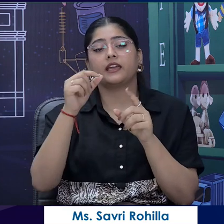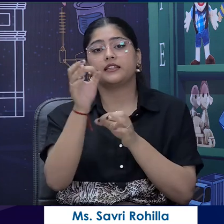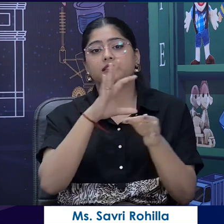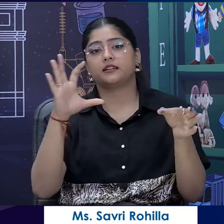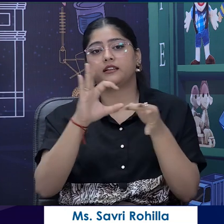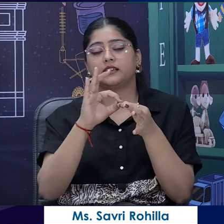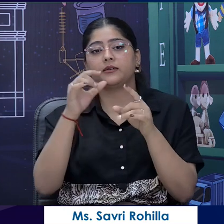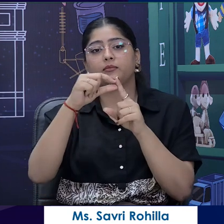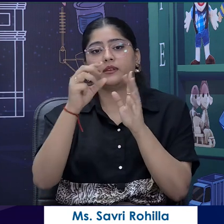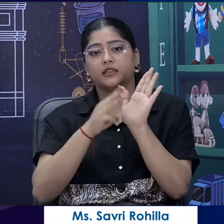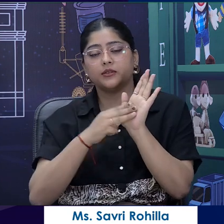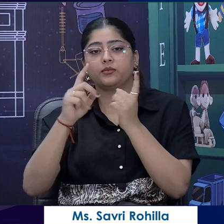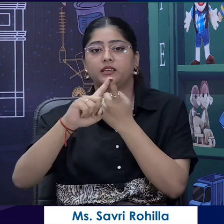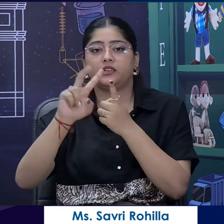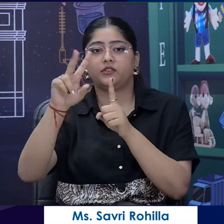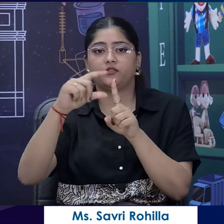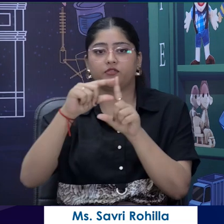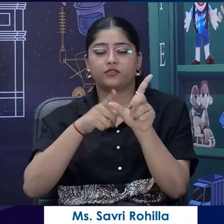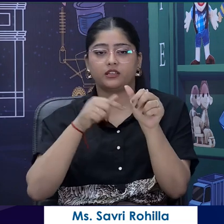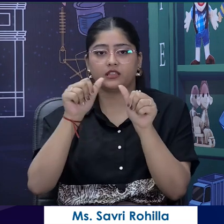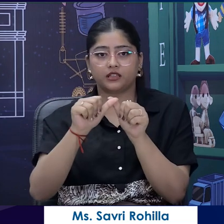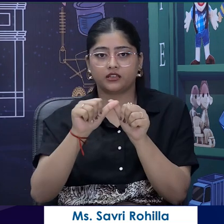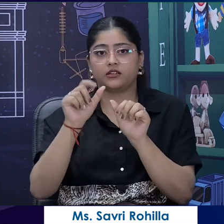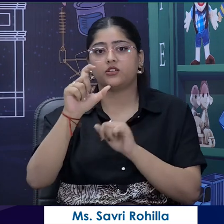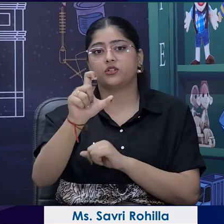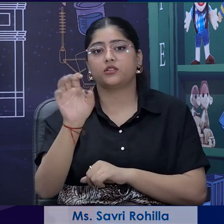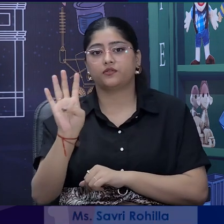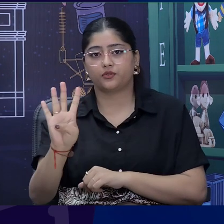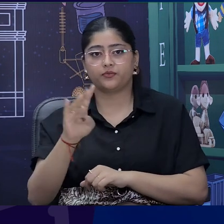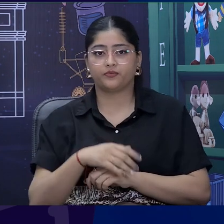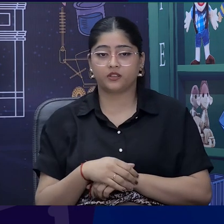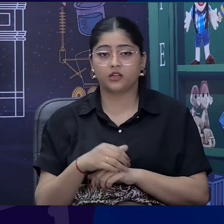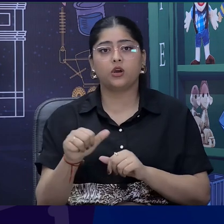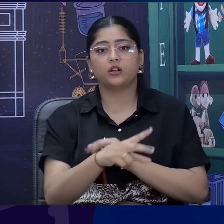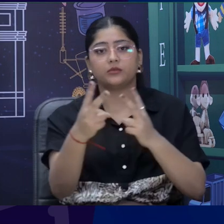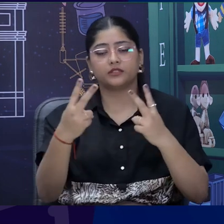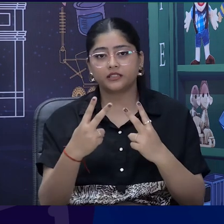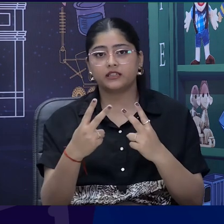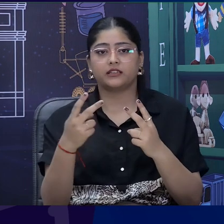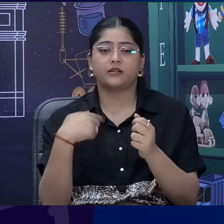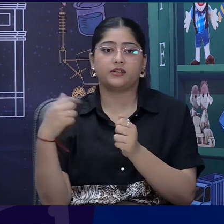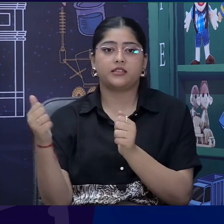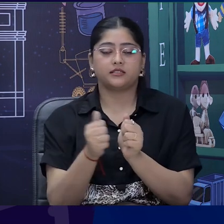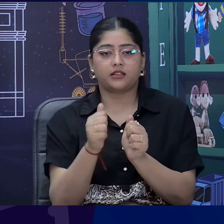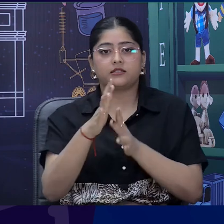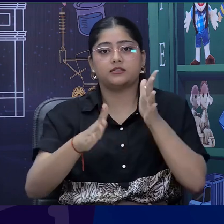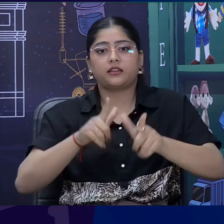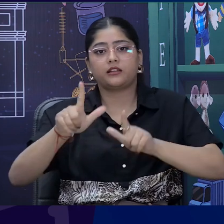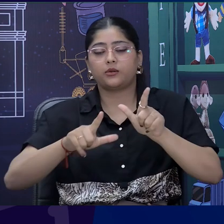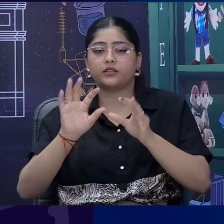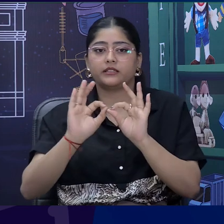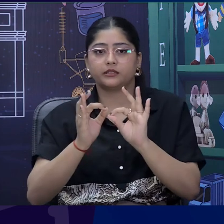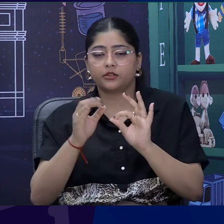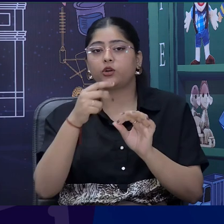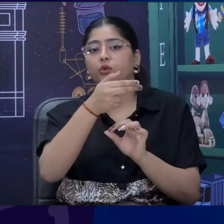And dear learners, as you can see, I am accompanied by our sign language interpreter. Let us meet her. You are Miss Sabri